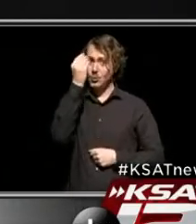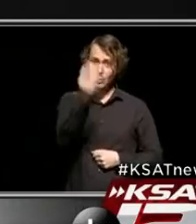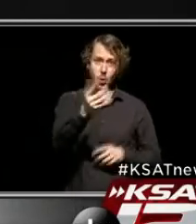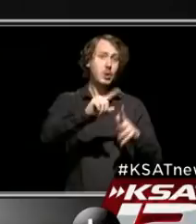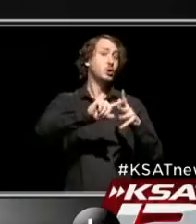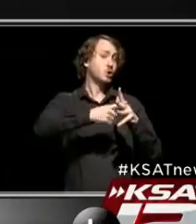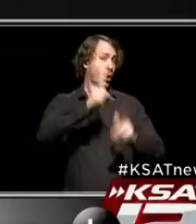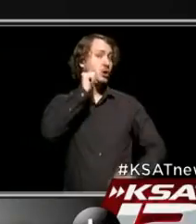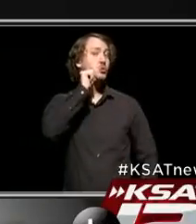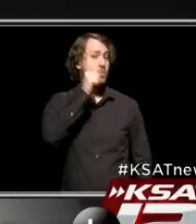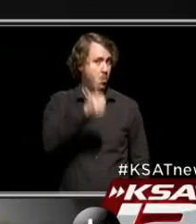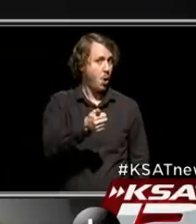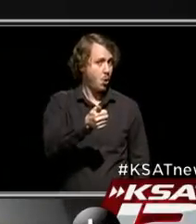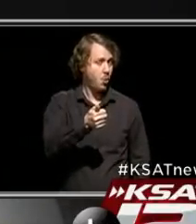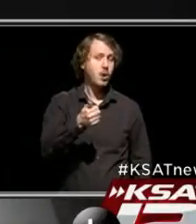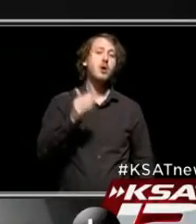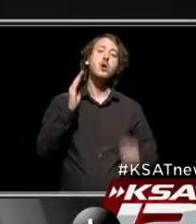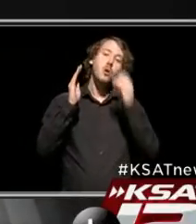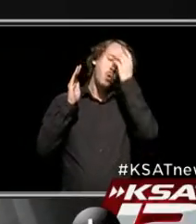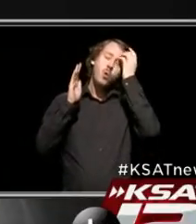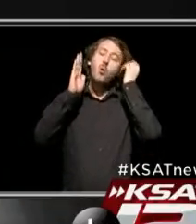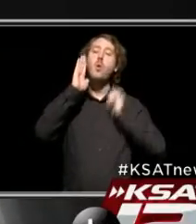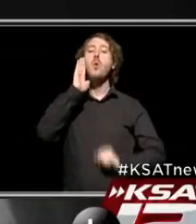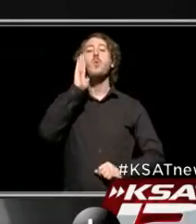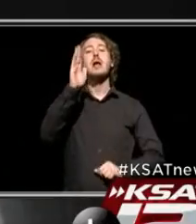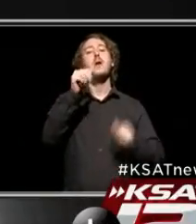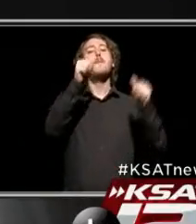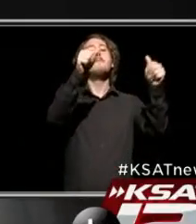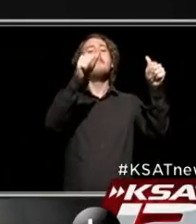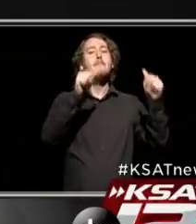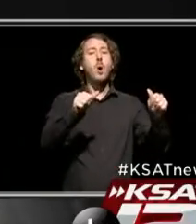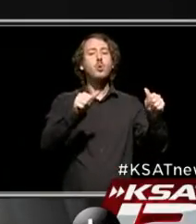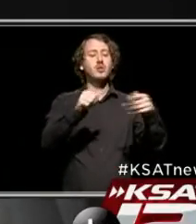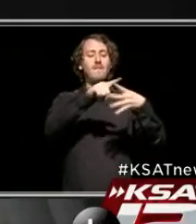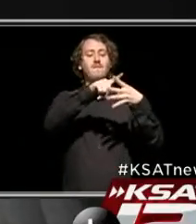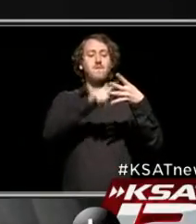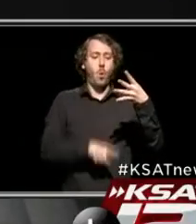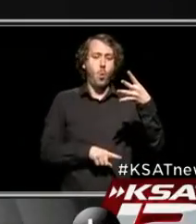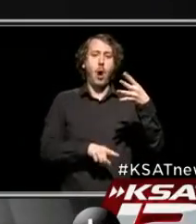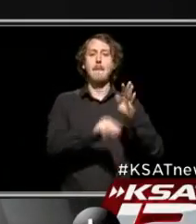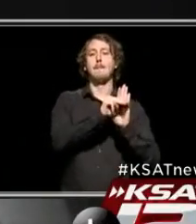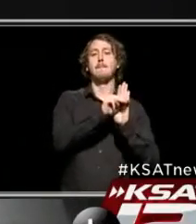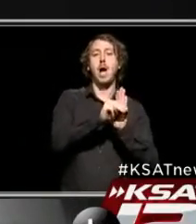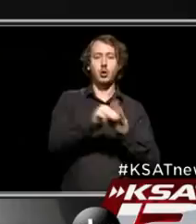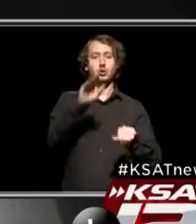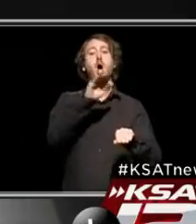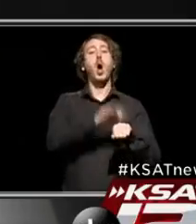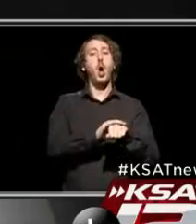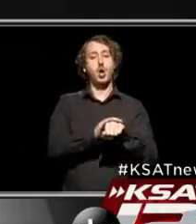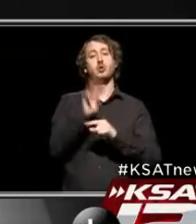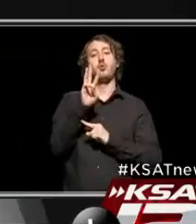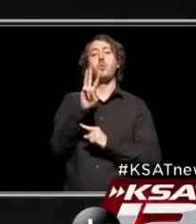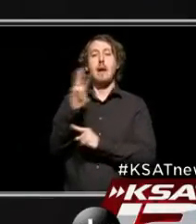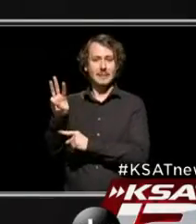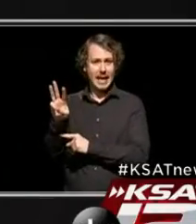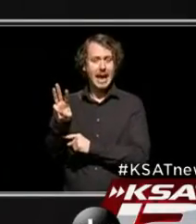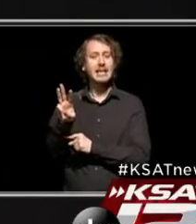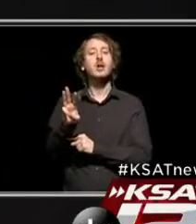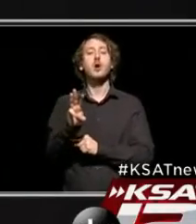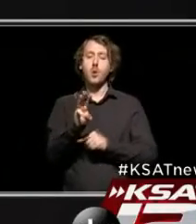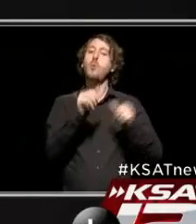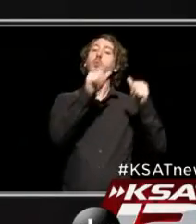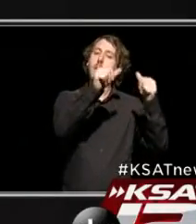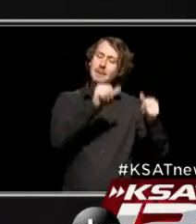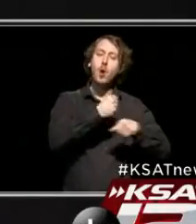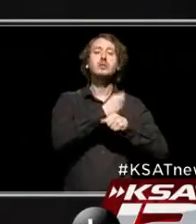starting tomorrow, we will be posting four different models on our website, updating them as